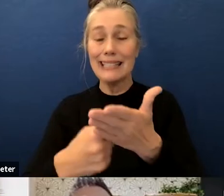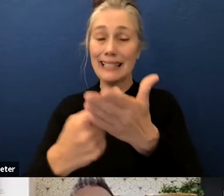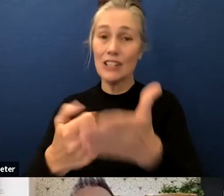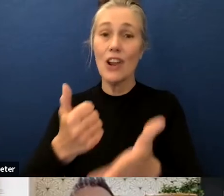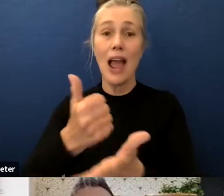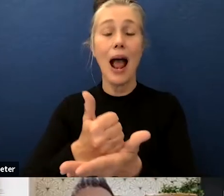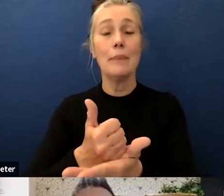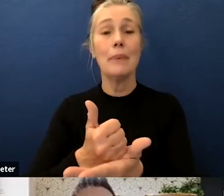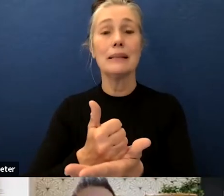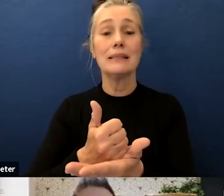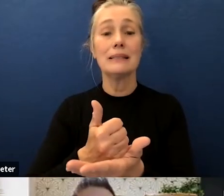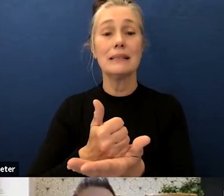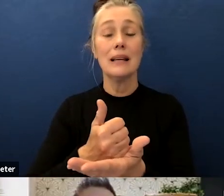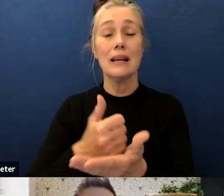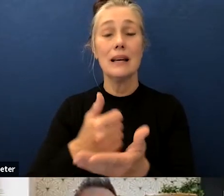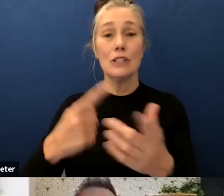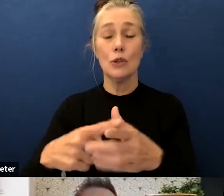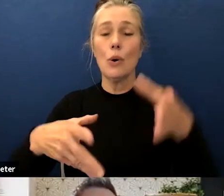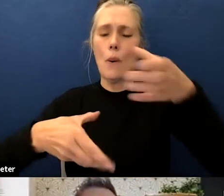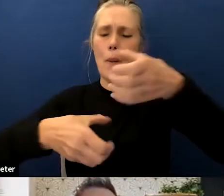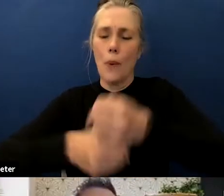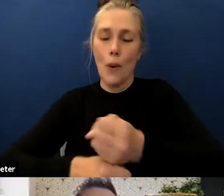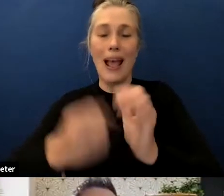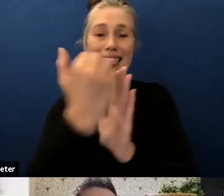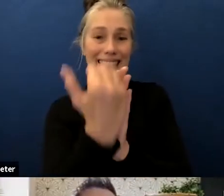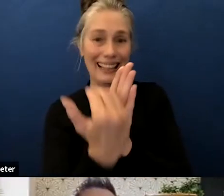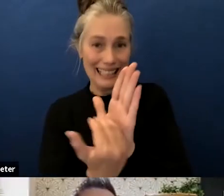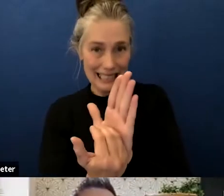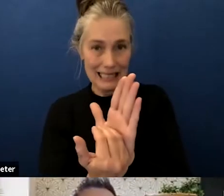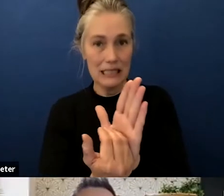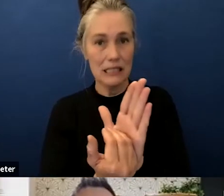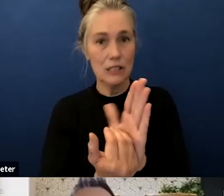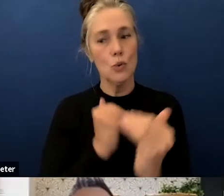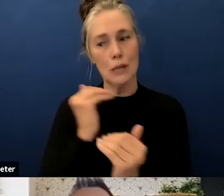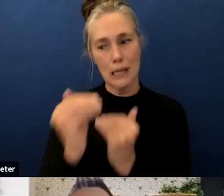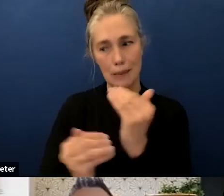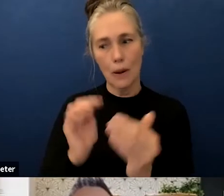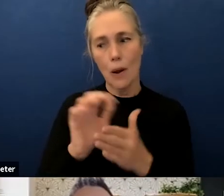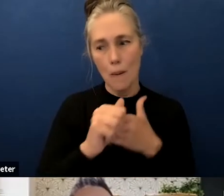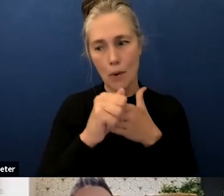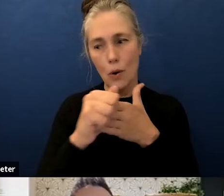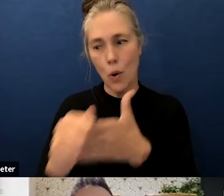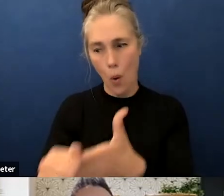a short list if you will to keep moving this process forward